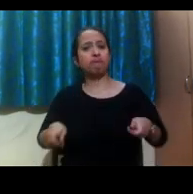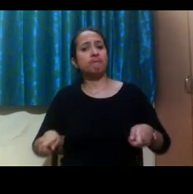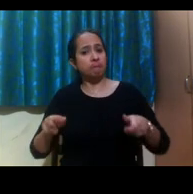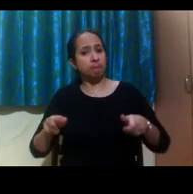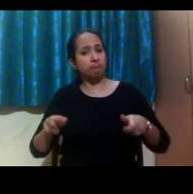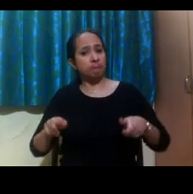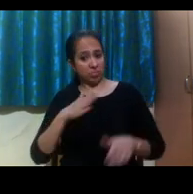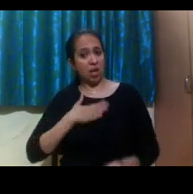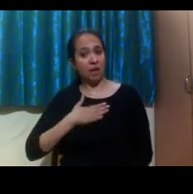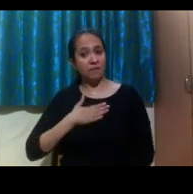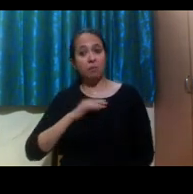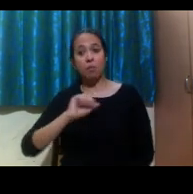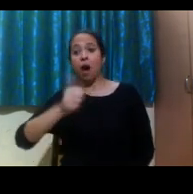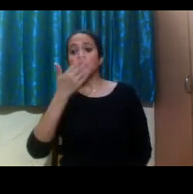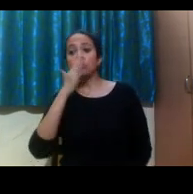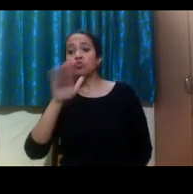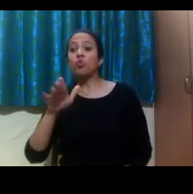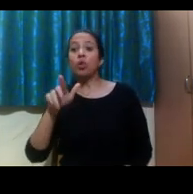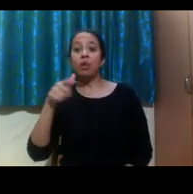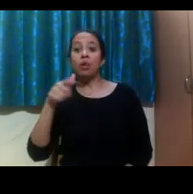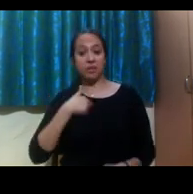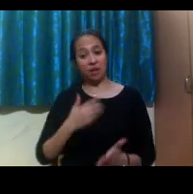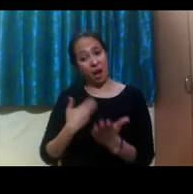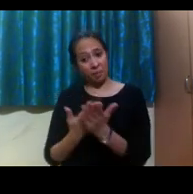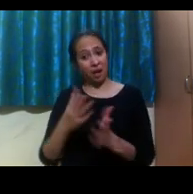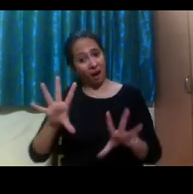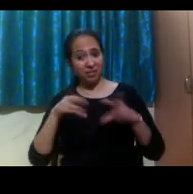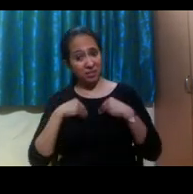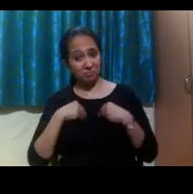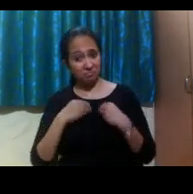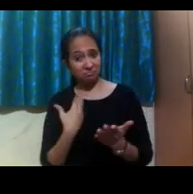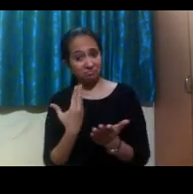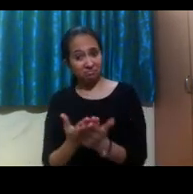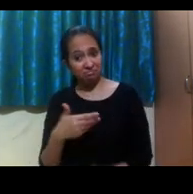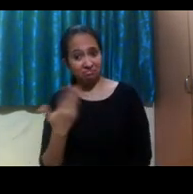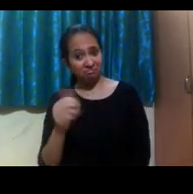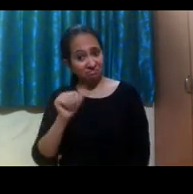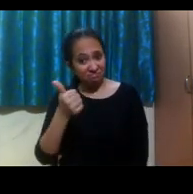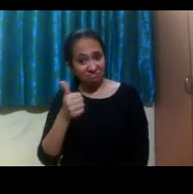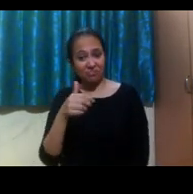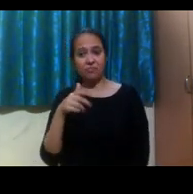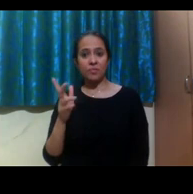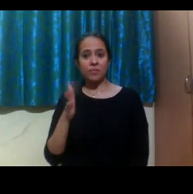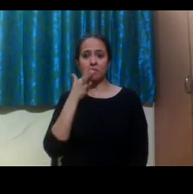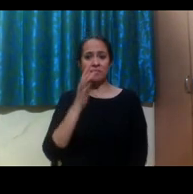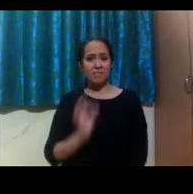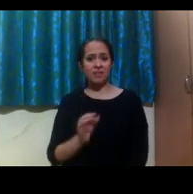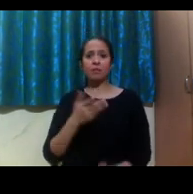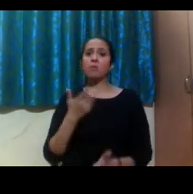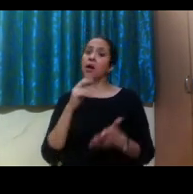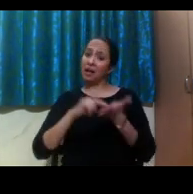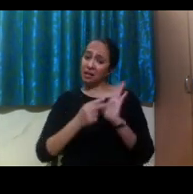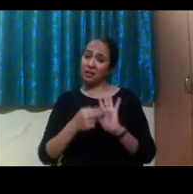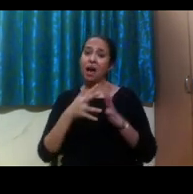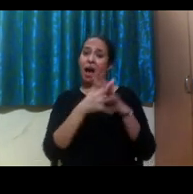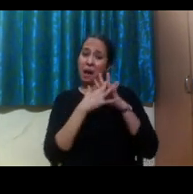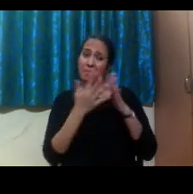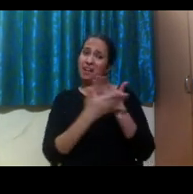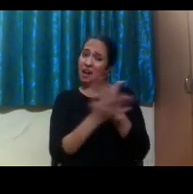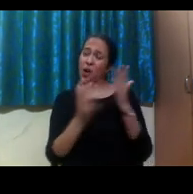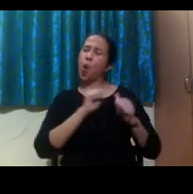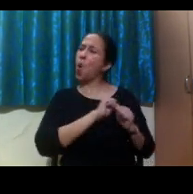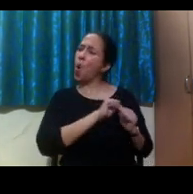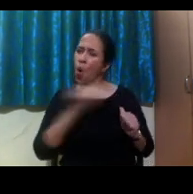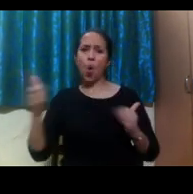schools will accept me? I'm a deaf student, what schools are there for me? And all schools, you're eligible to apply to any